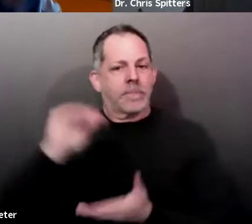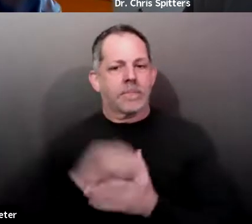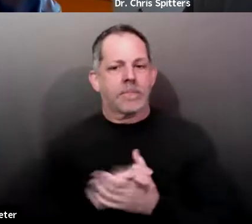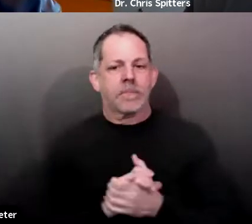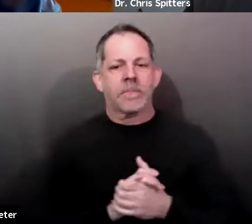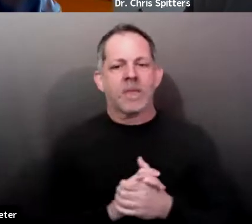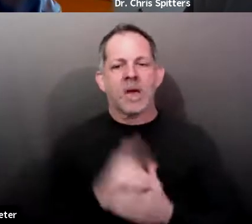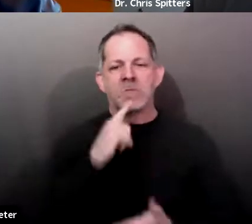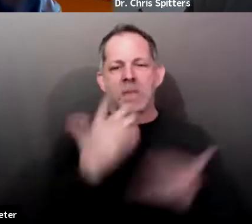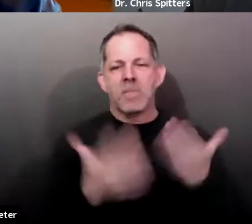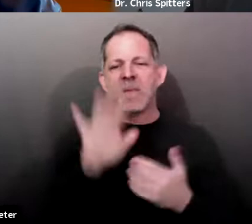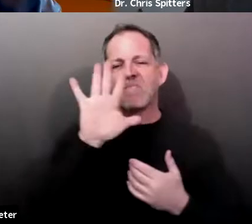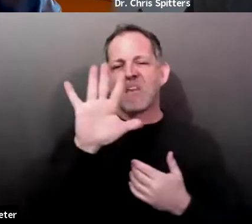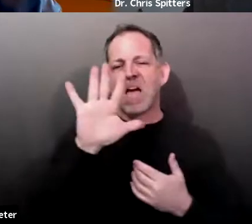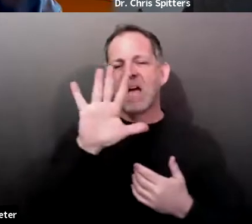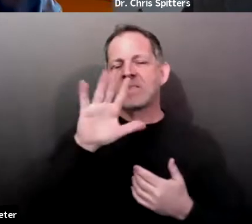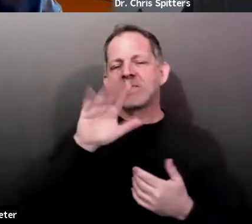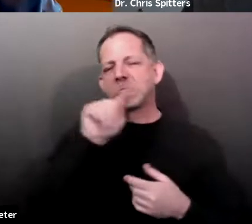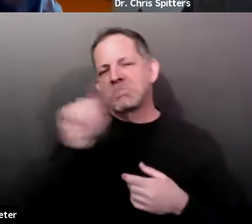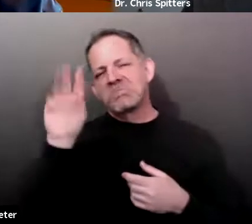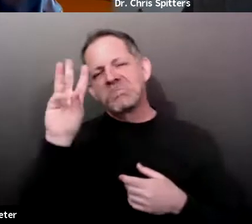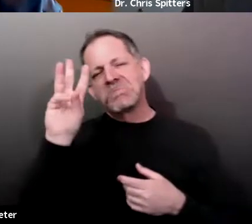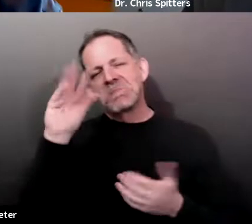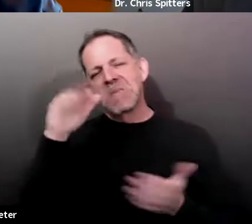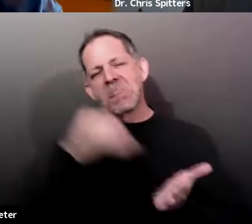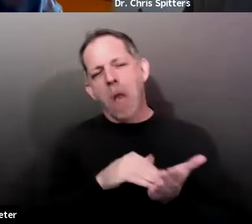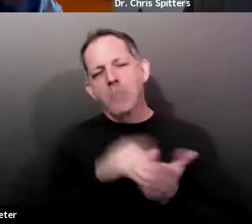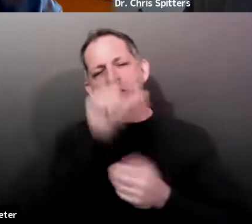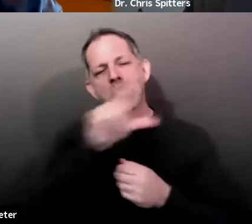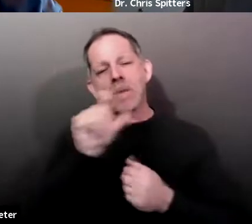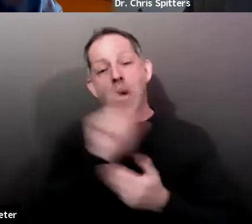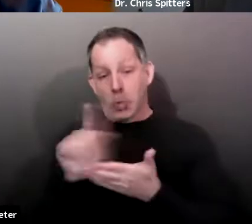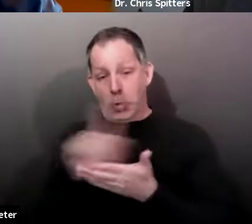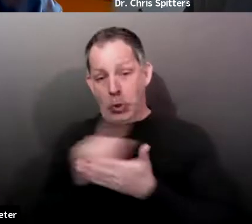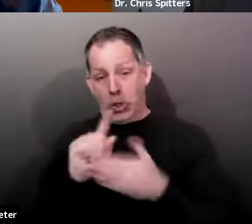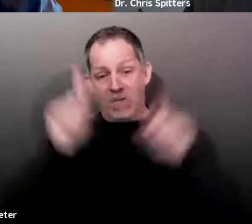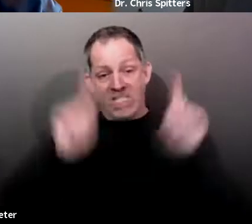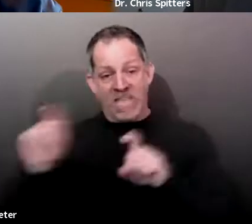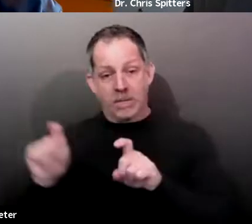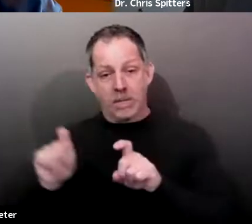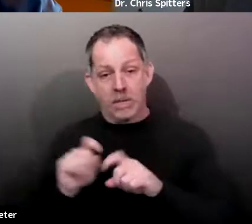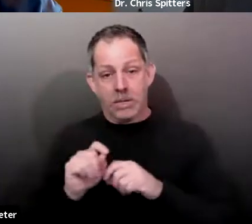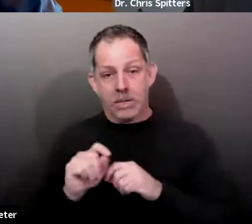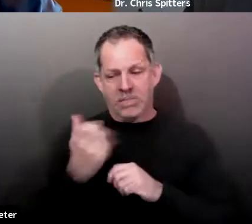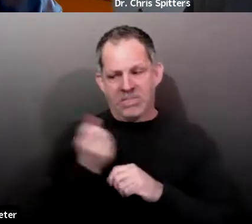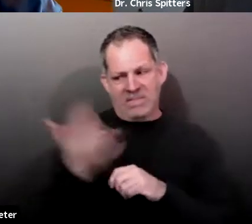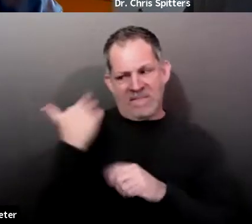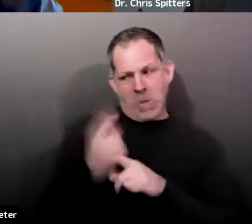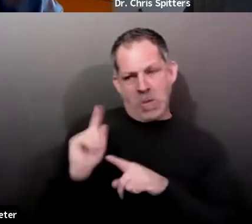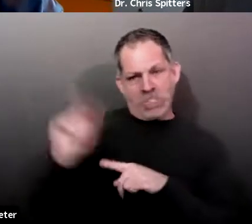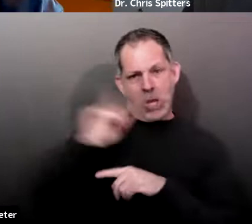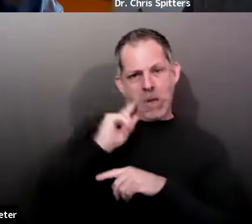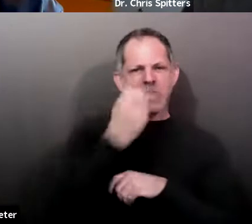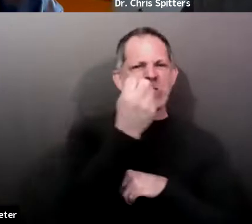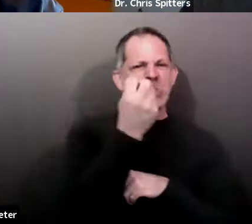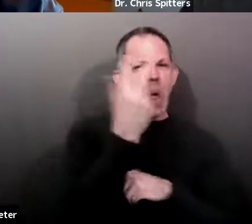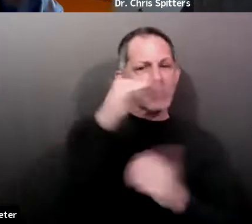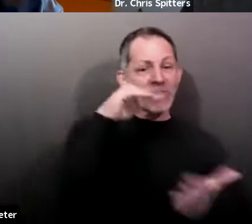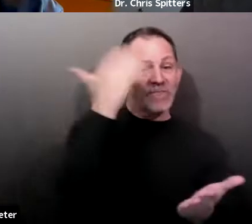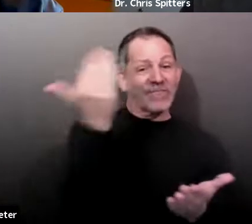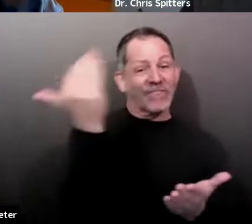I think we were peaking more up around, I think it was 12 to 15,000 tests a week when, when things were really moving.